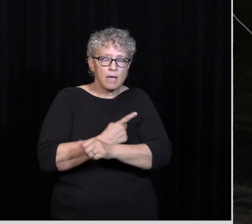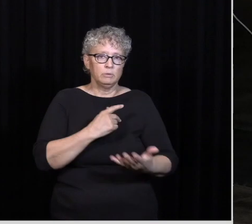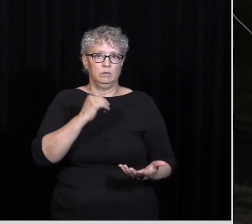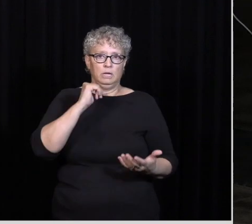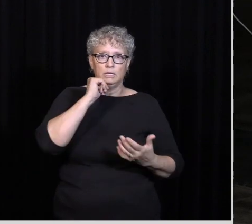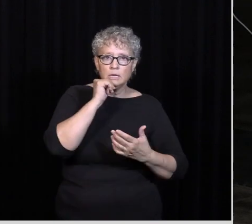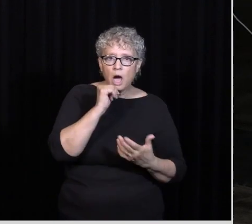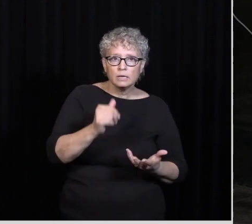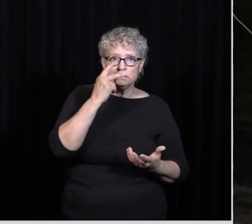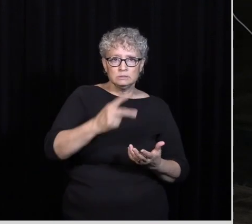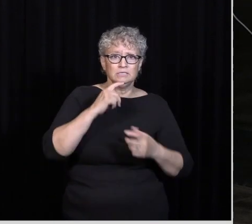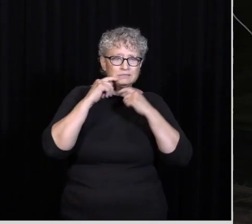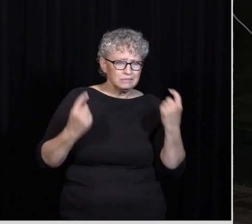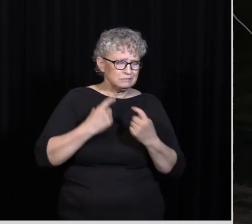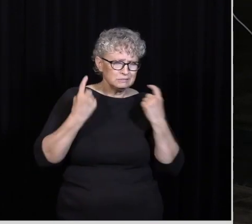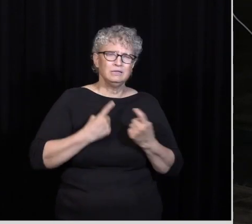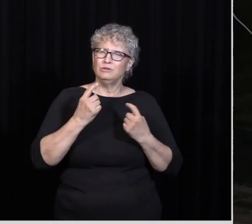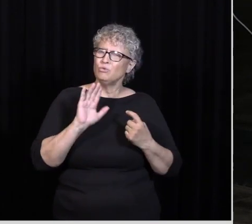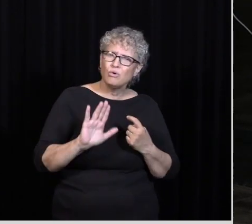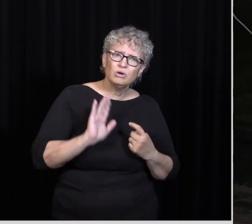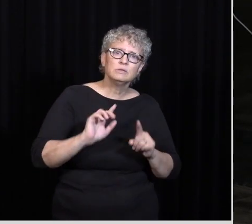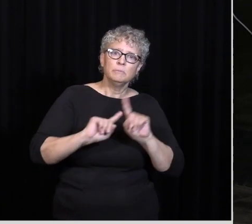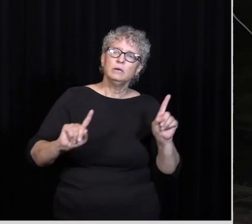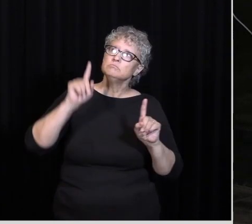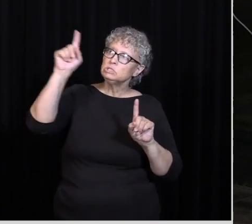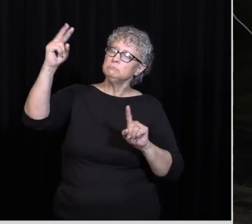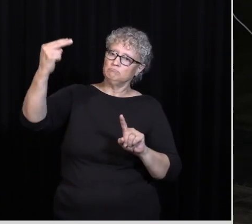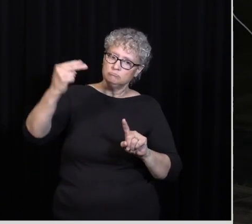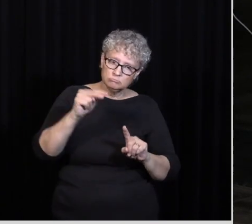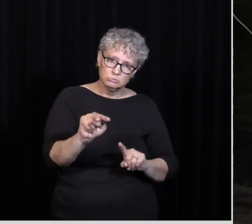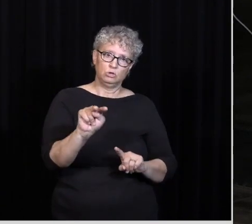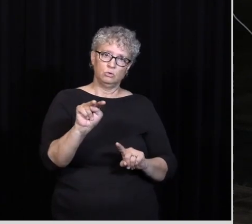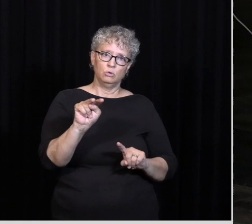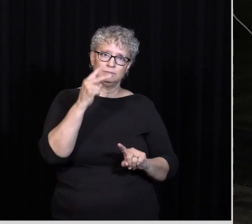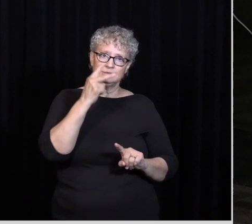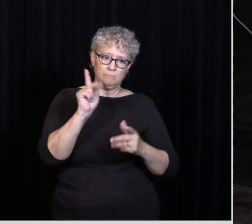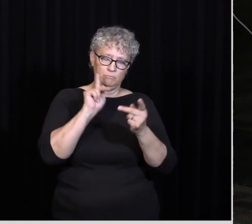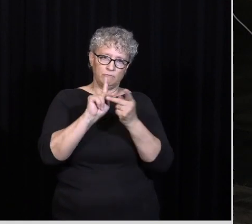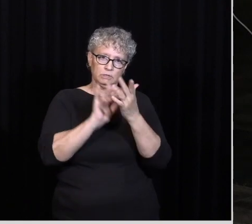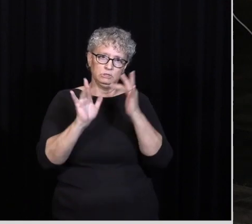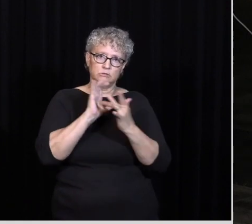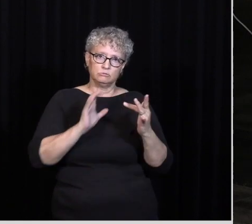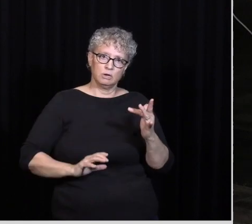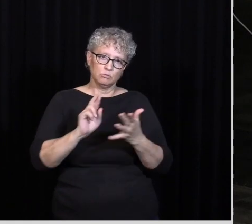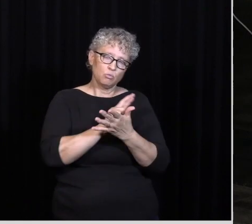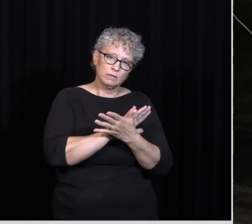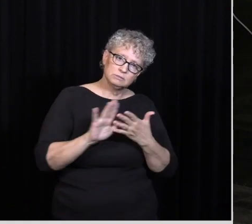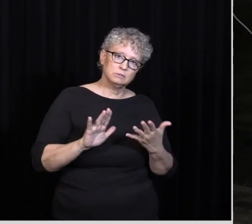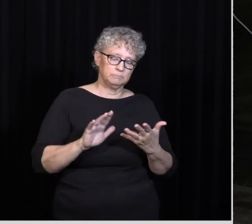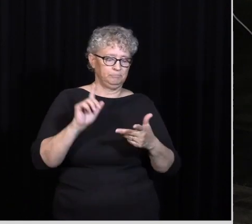Unrighteousness He Would See The Perfectness Of Jesus Christ Righteousness Of Jesus We Gain